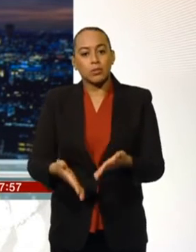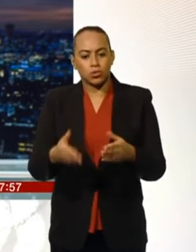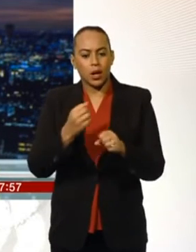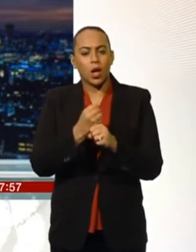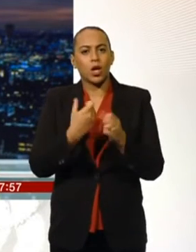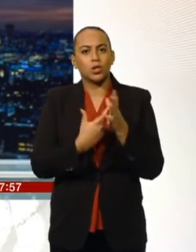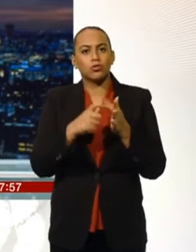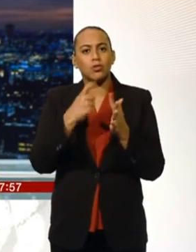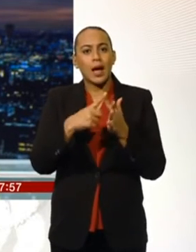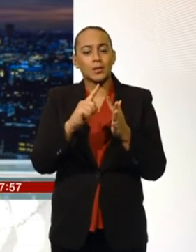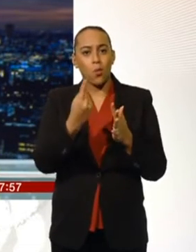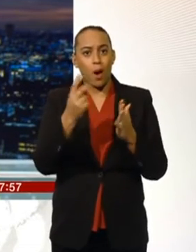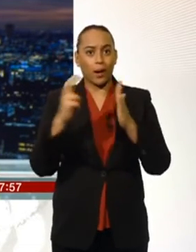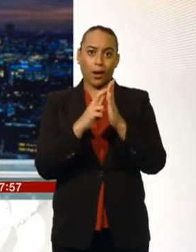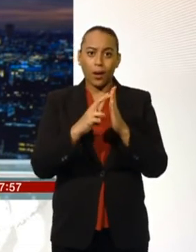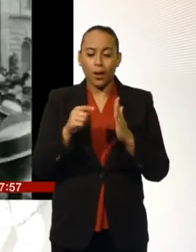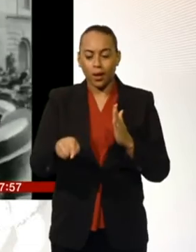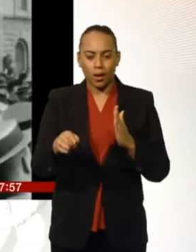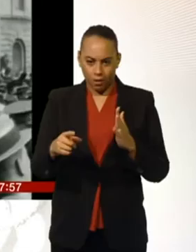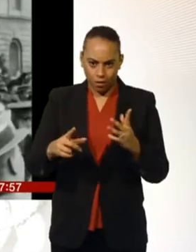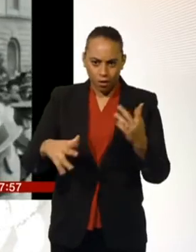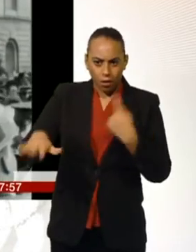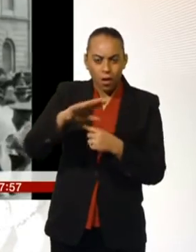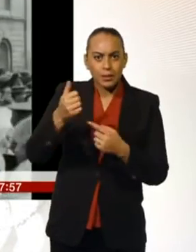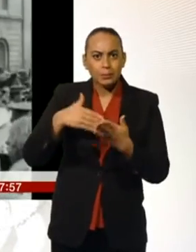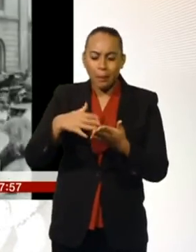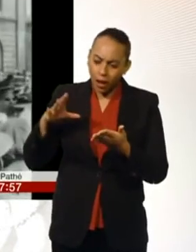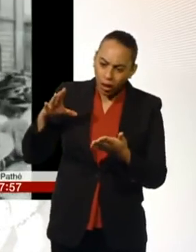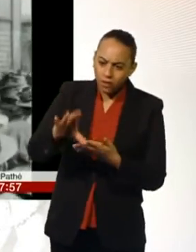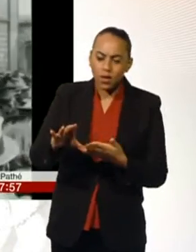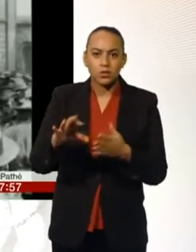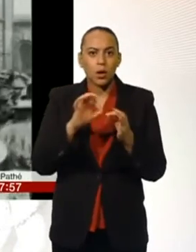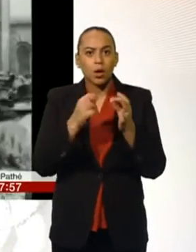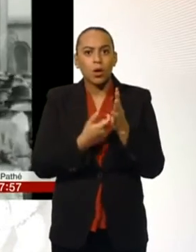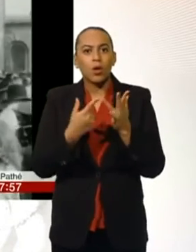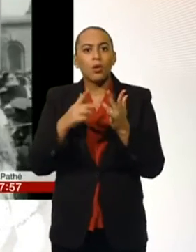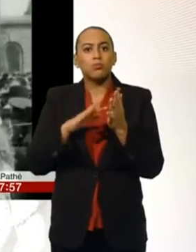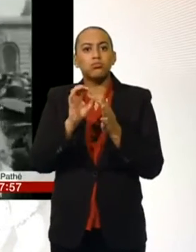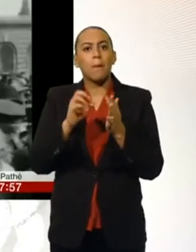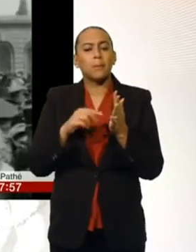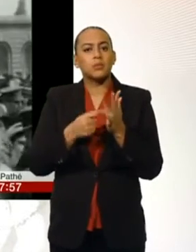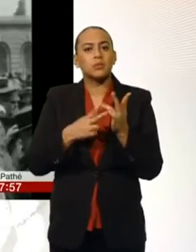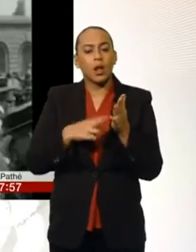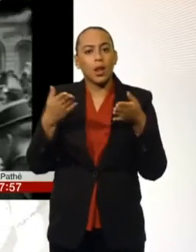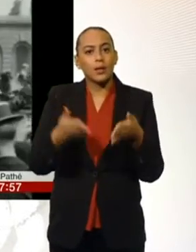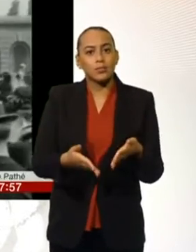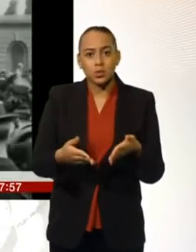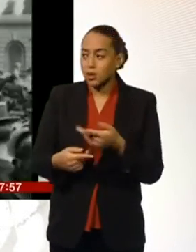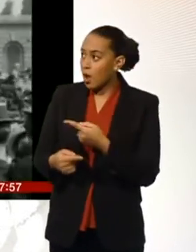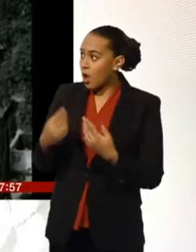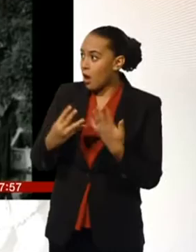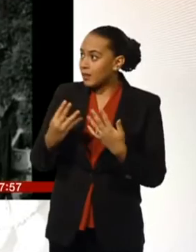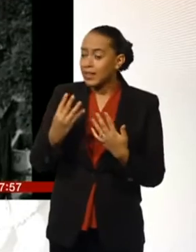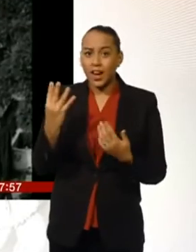million of funding to secure its future. Brompton Cemetery is one of the oldest in London. These pictures are from 1915.